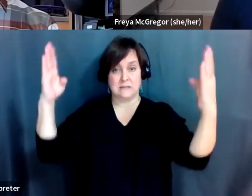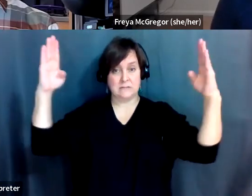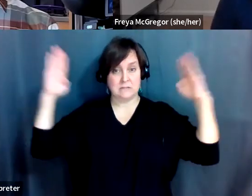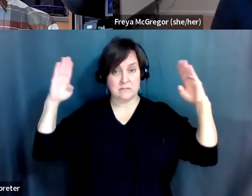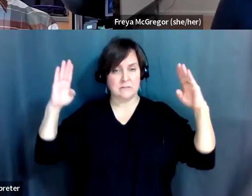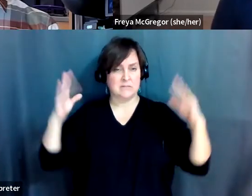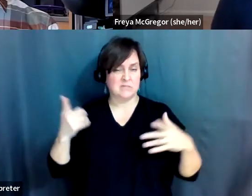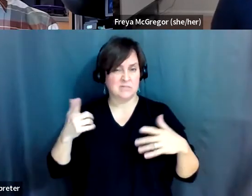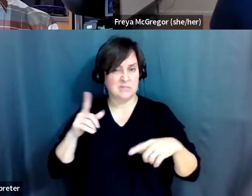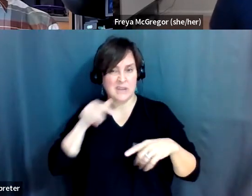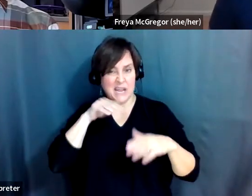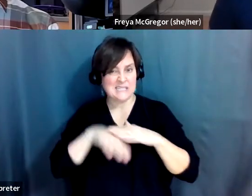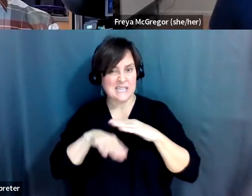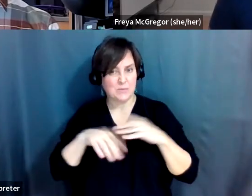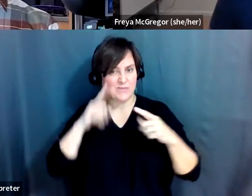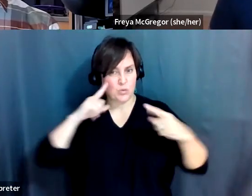very accessible.